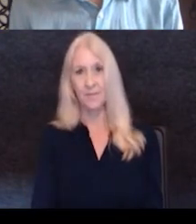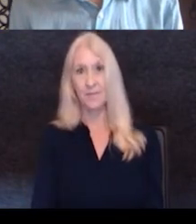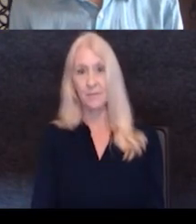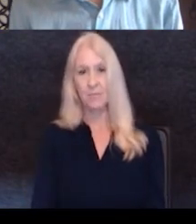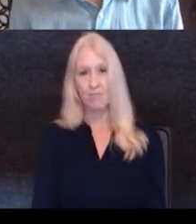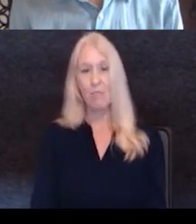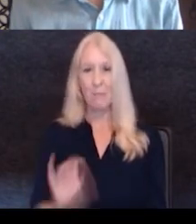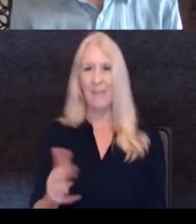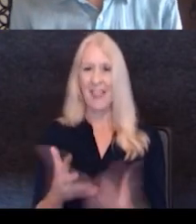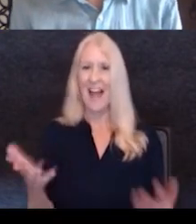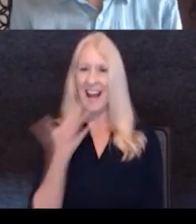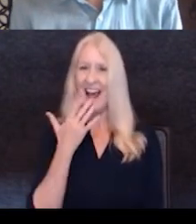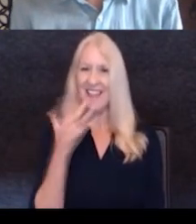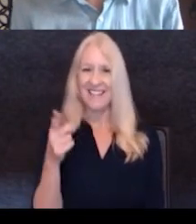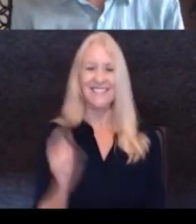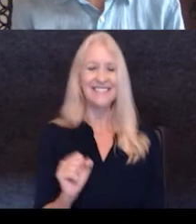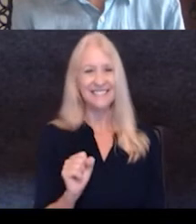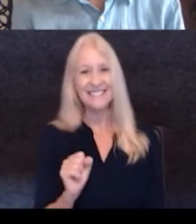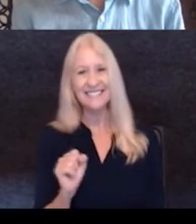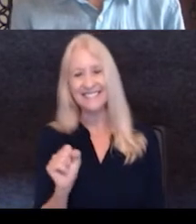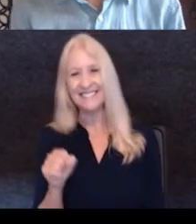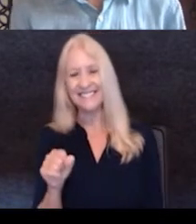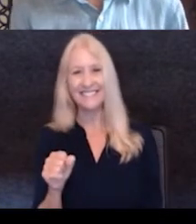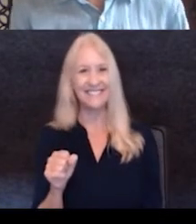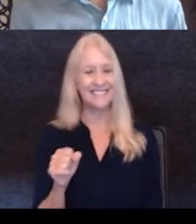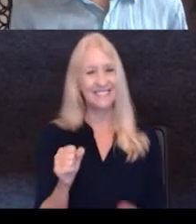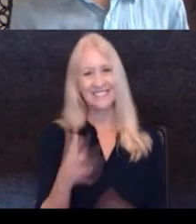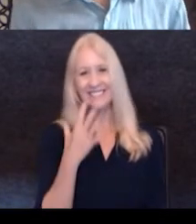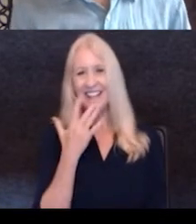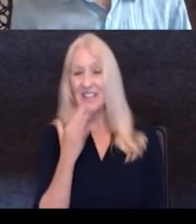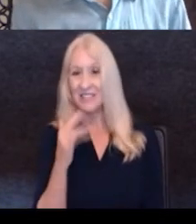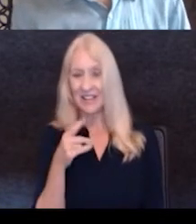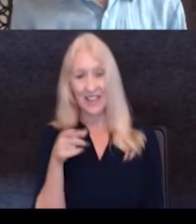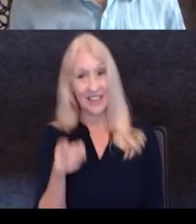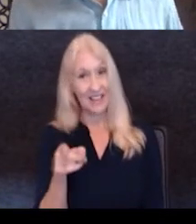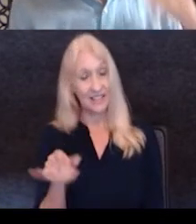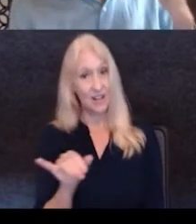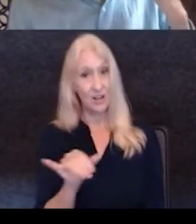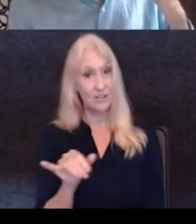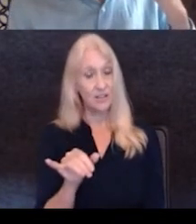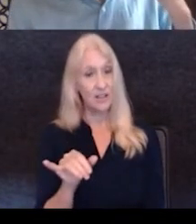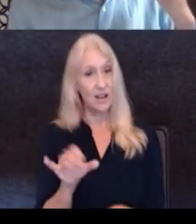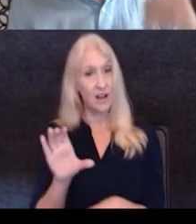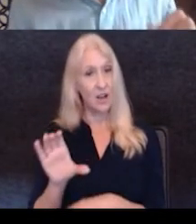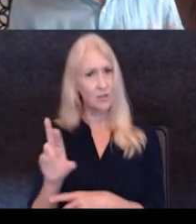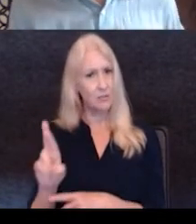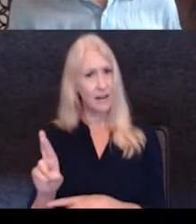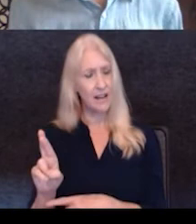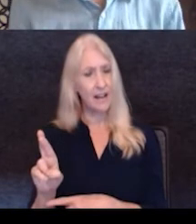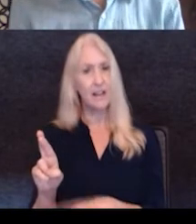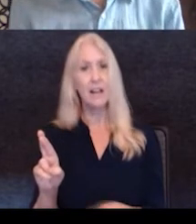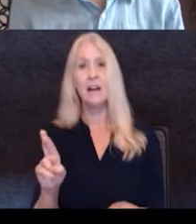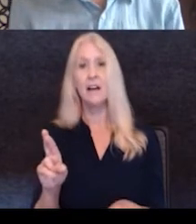That's colorful. That's colorful. So tell us about this one. Is this one also in Costa Rica? This,